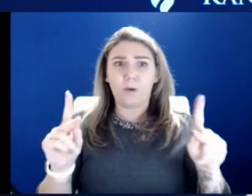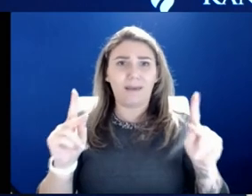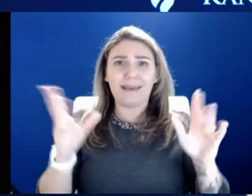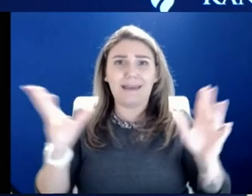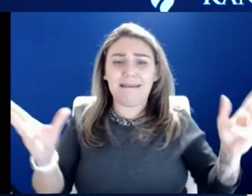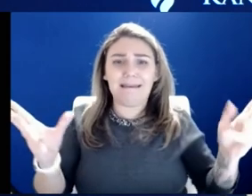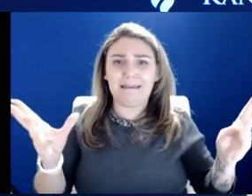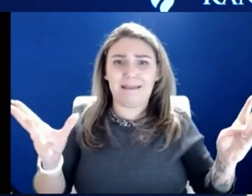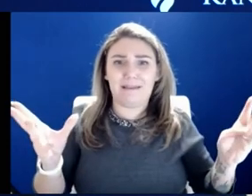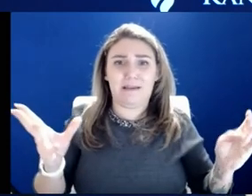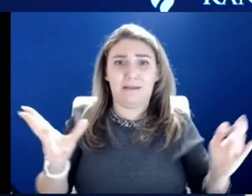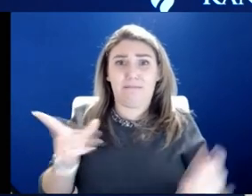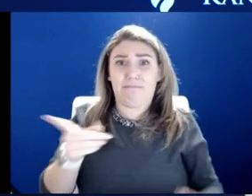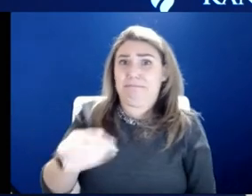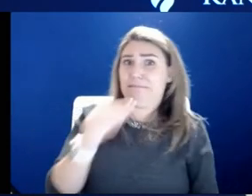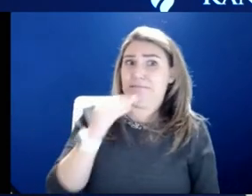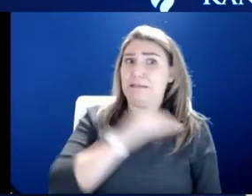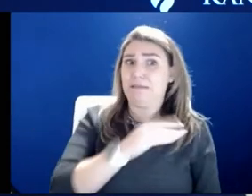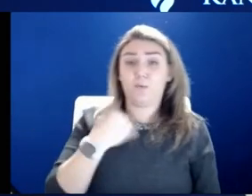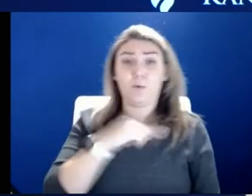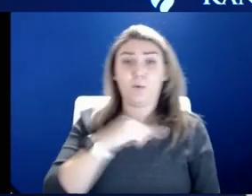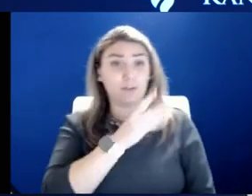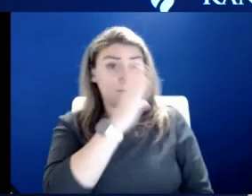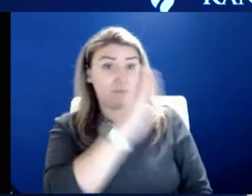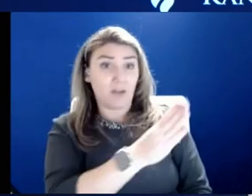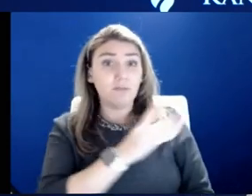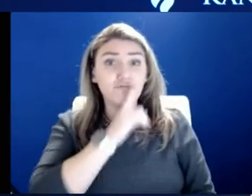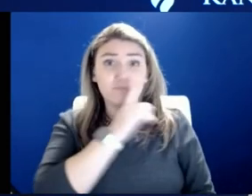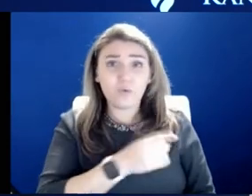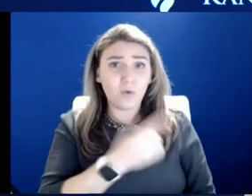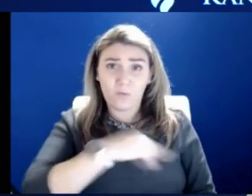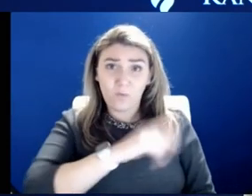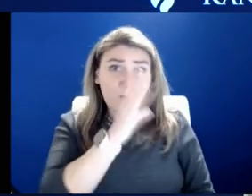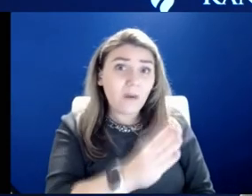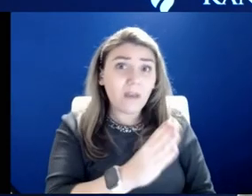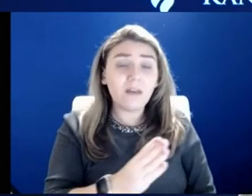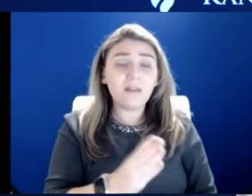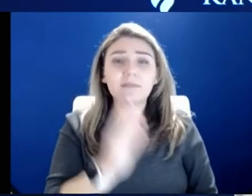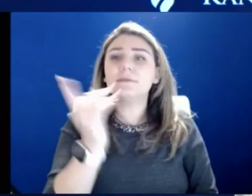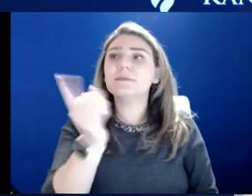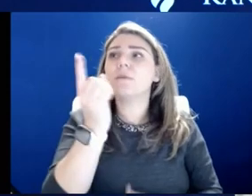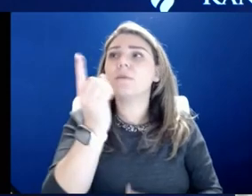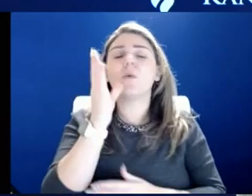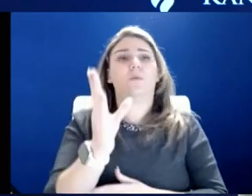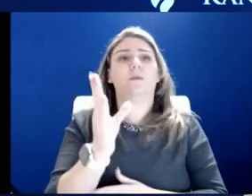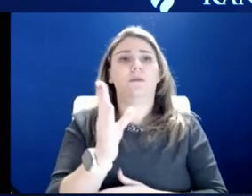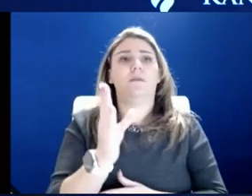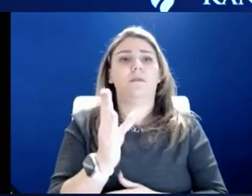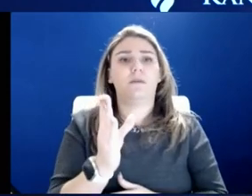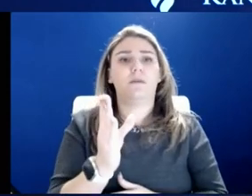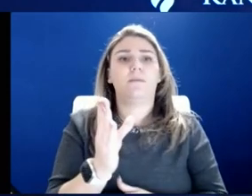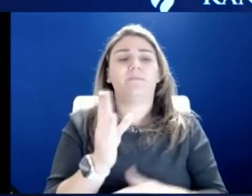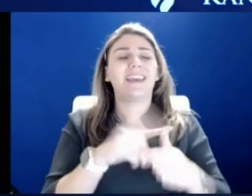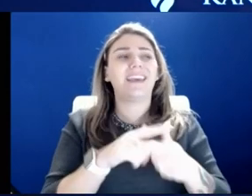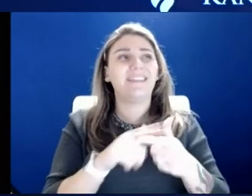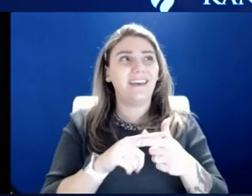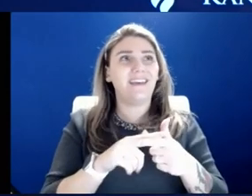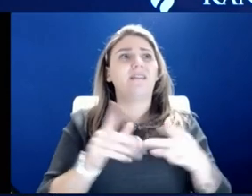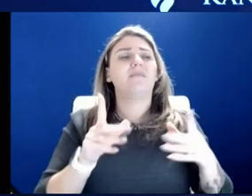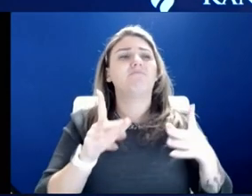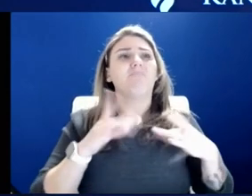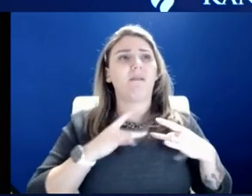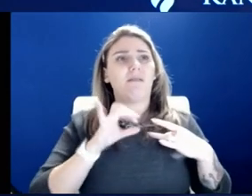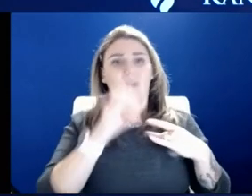with us, we're just gonna keep telling the truth because that way, maybe somebody will take that and keep spreading that information. But when